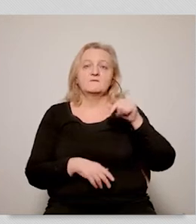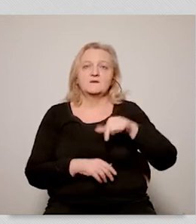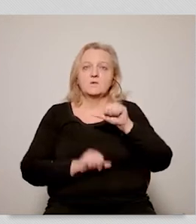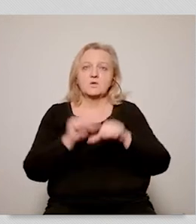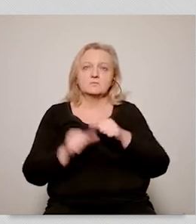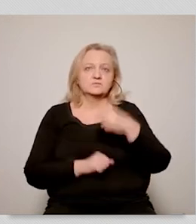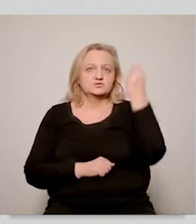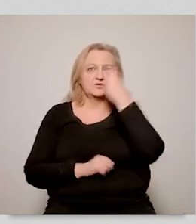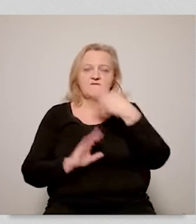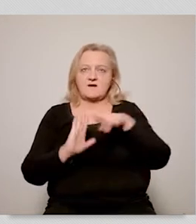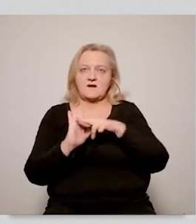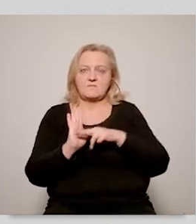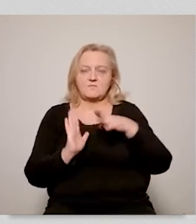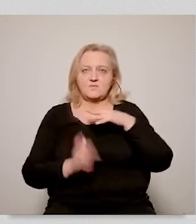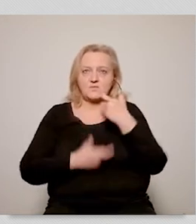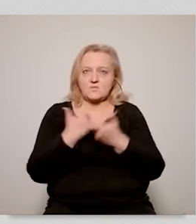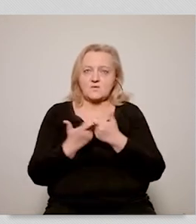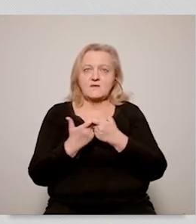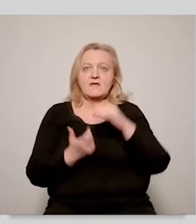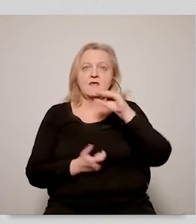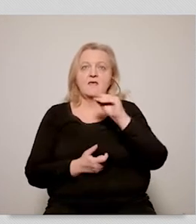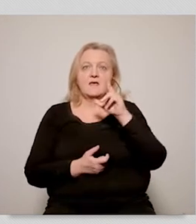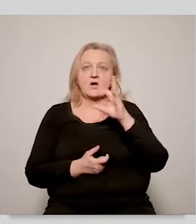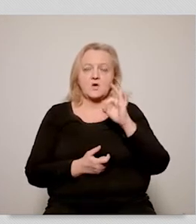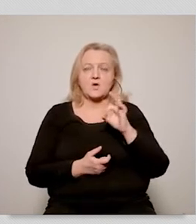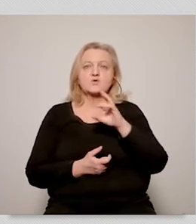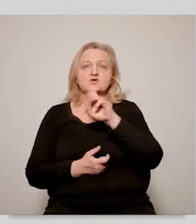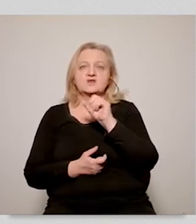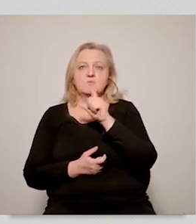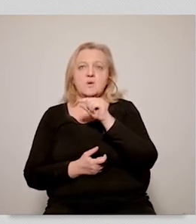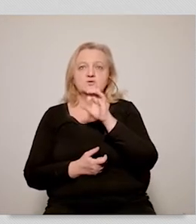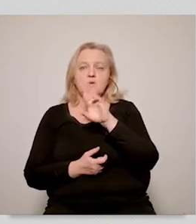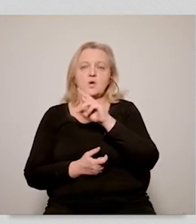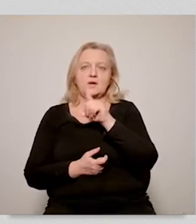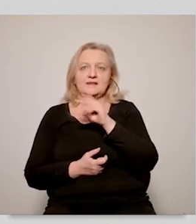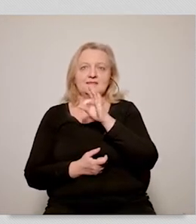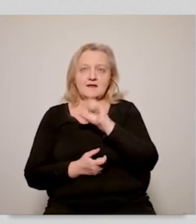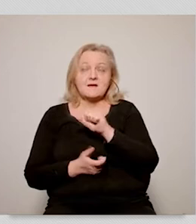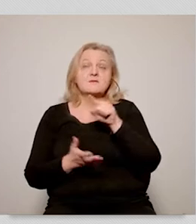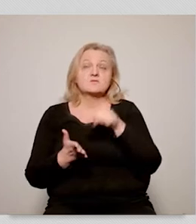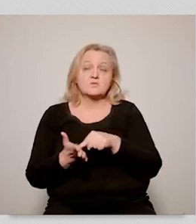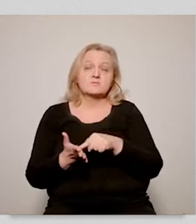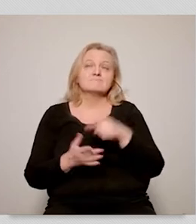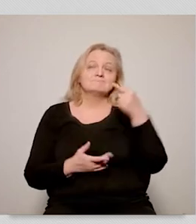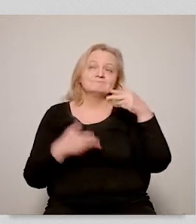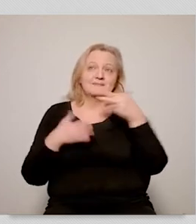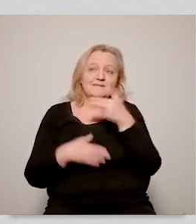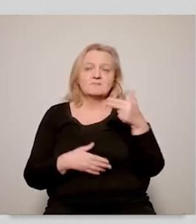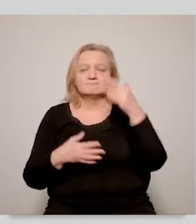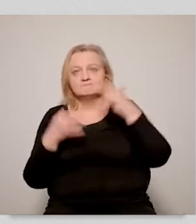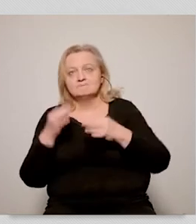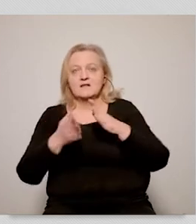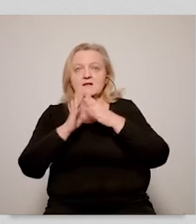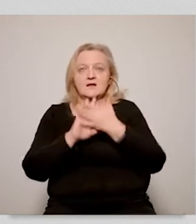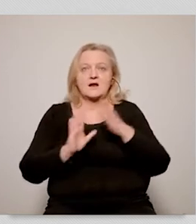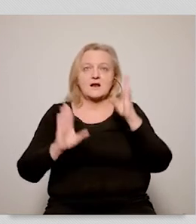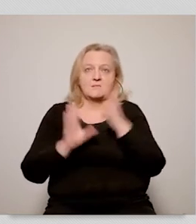the board of Stefan Wattori Foundation. And the foundation has published a very interesting report this year on the